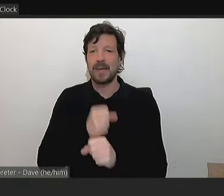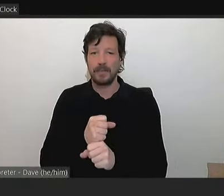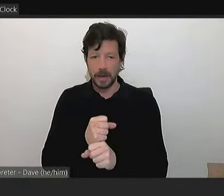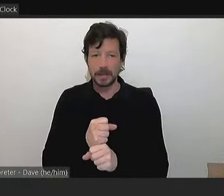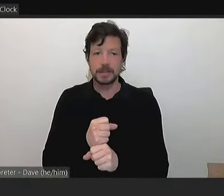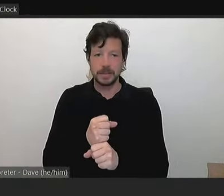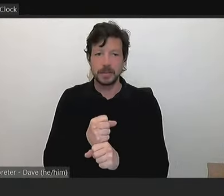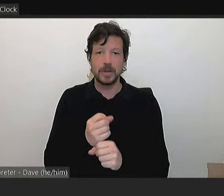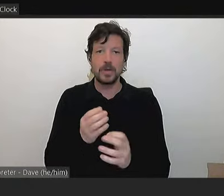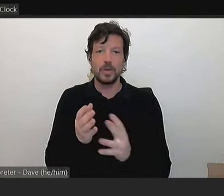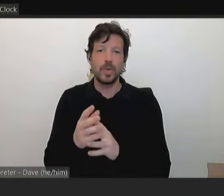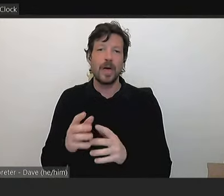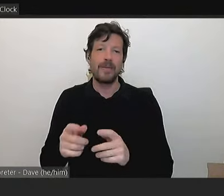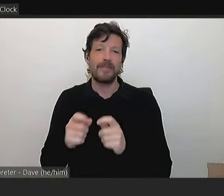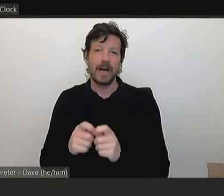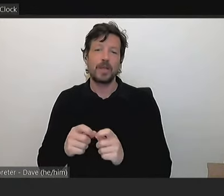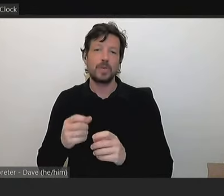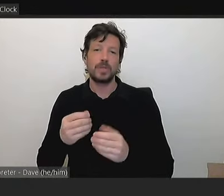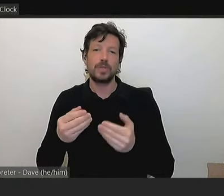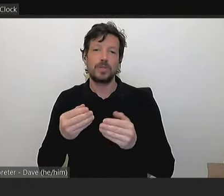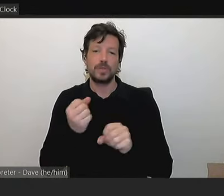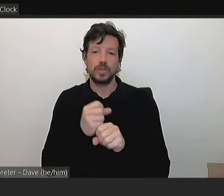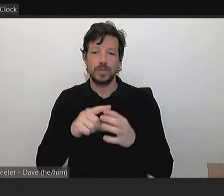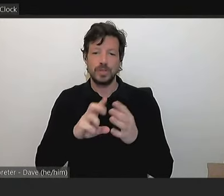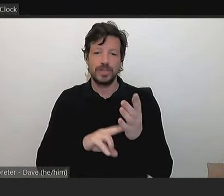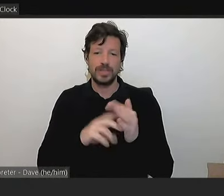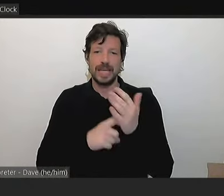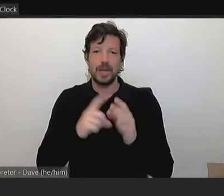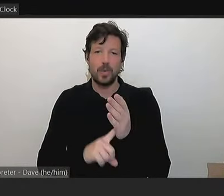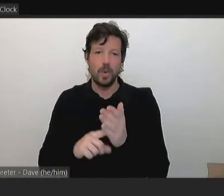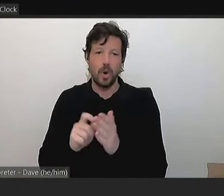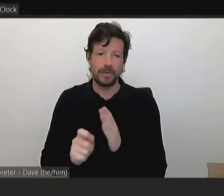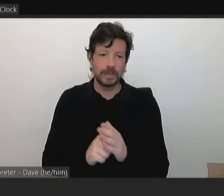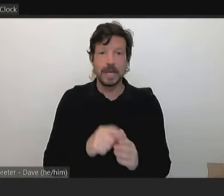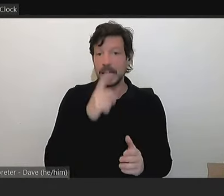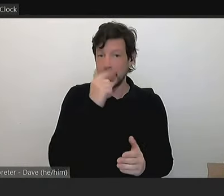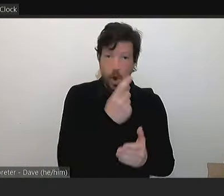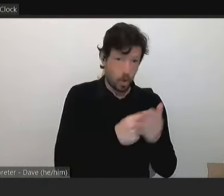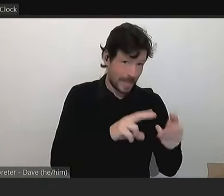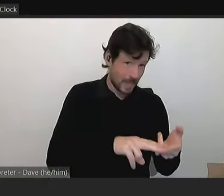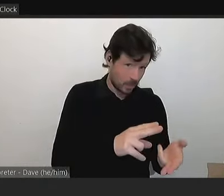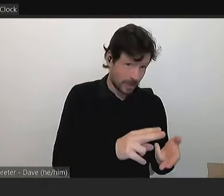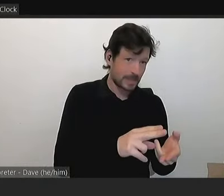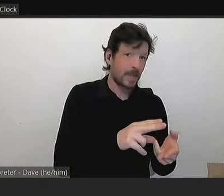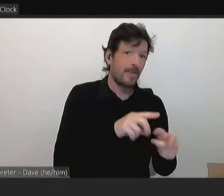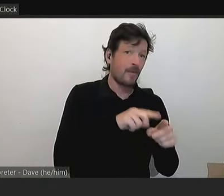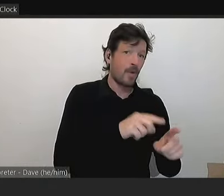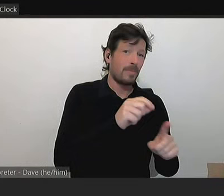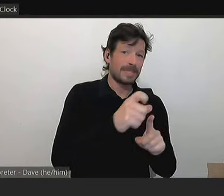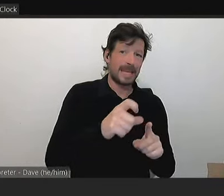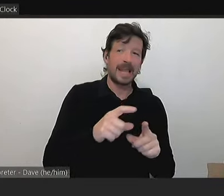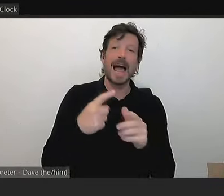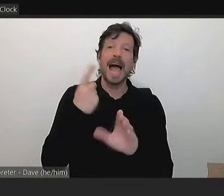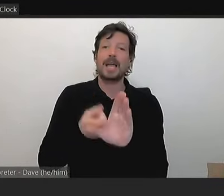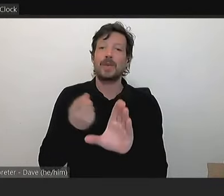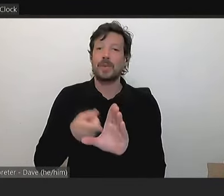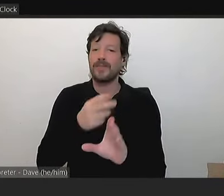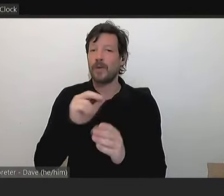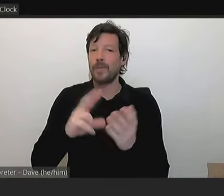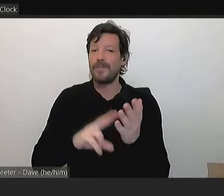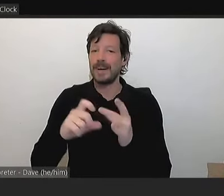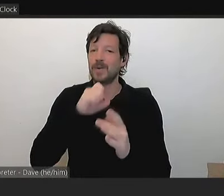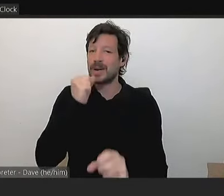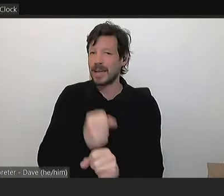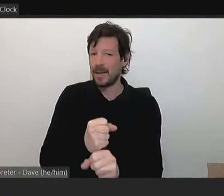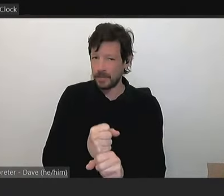Council can only increase the total income received from rates and charges by the percentage amount set annually by the Victorian Government under